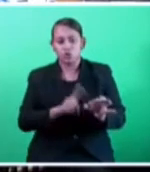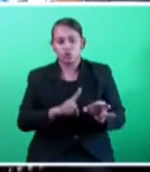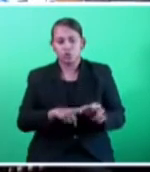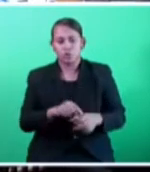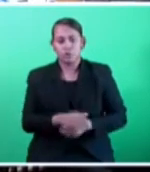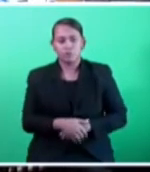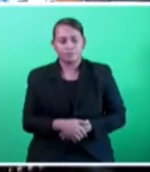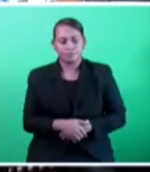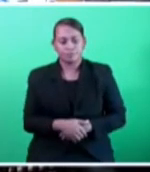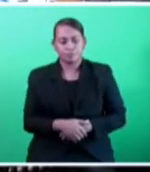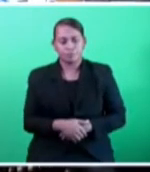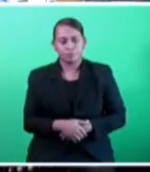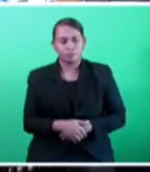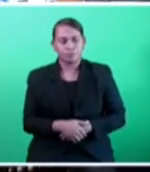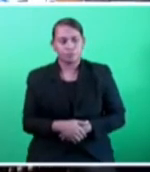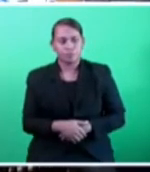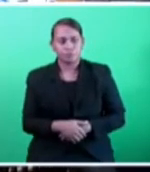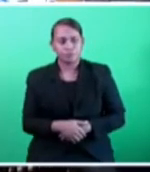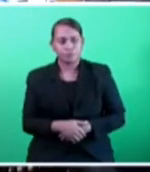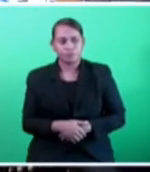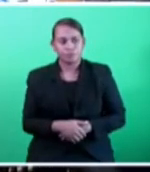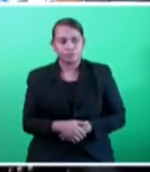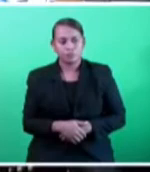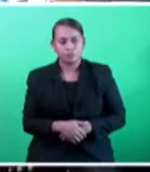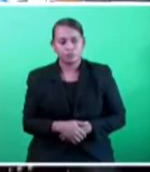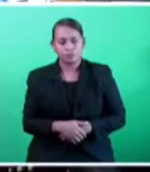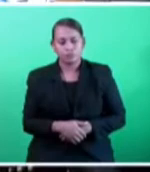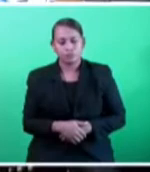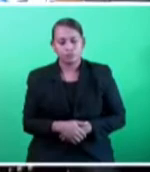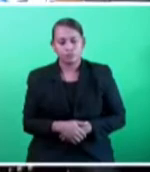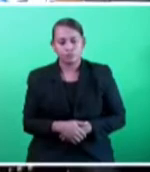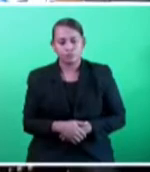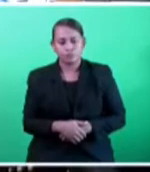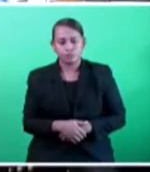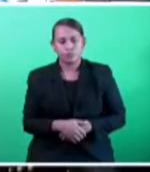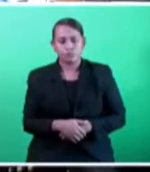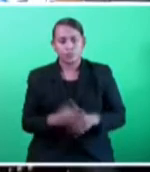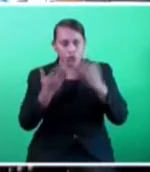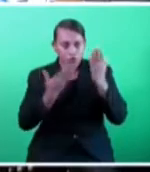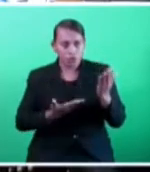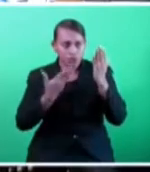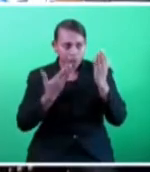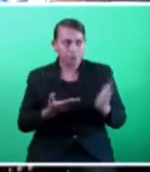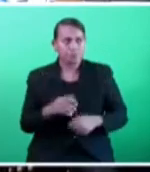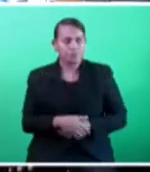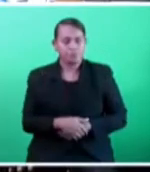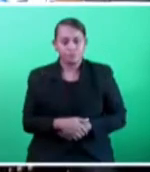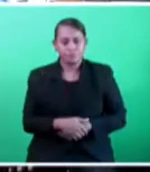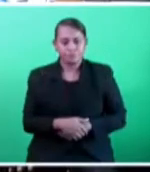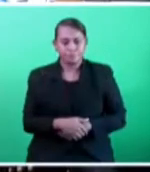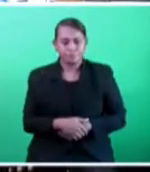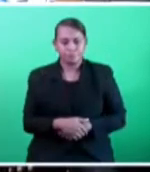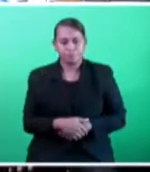I will the floor to the Honourable Viam Pillai to ask question 36 slash 2020.